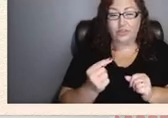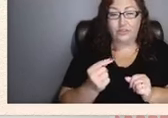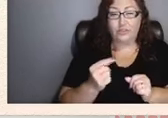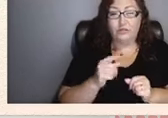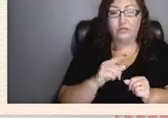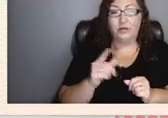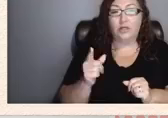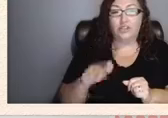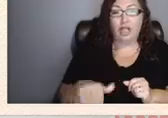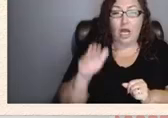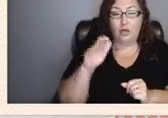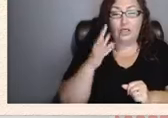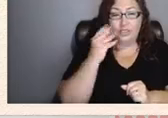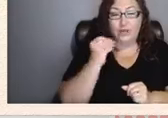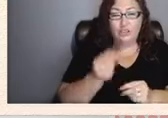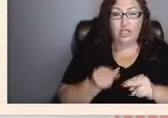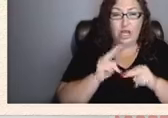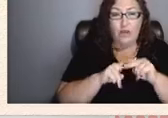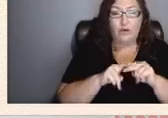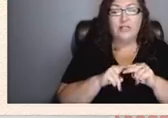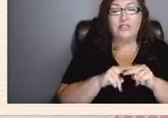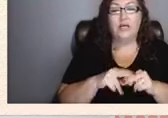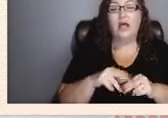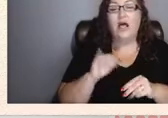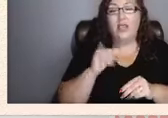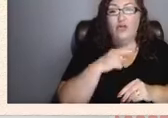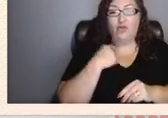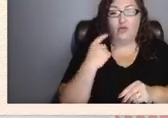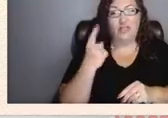so does the risk for negative outcomes